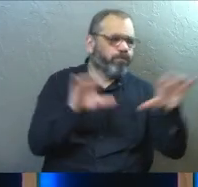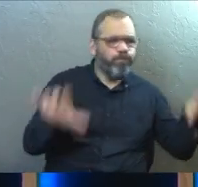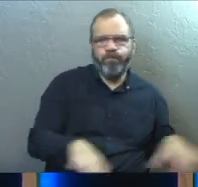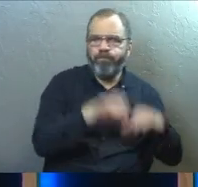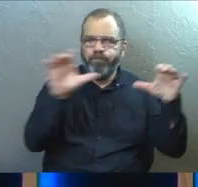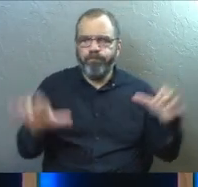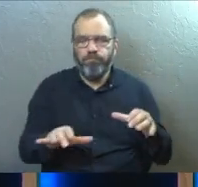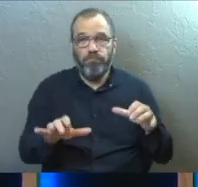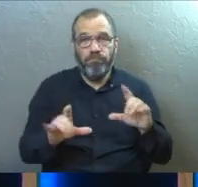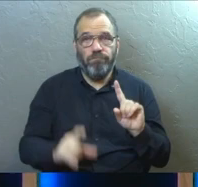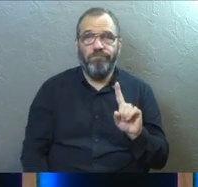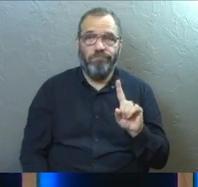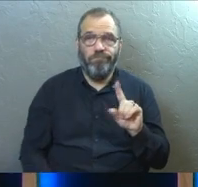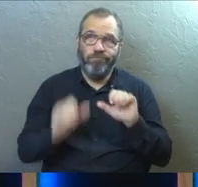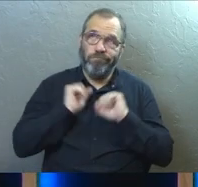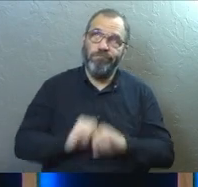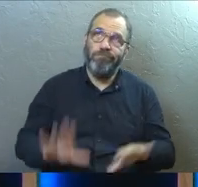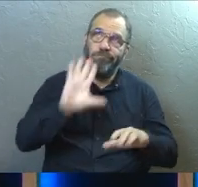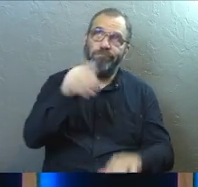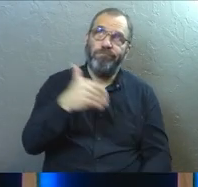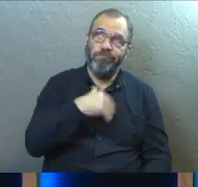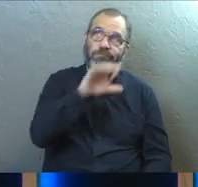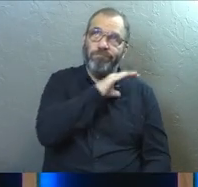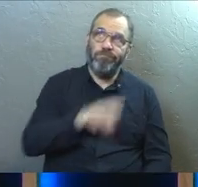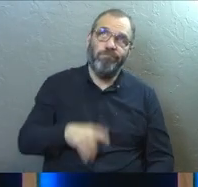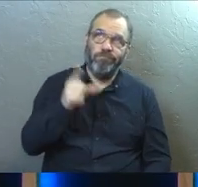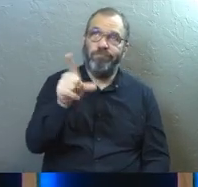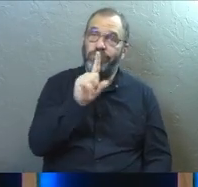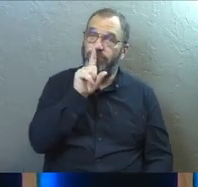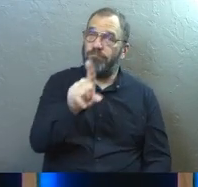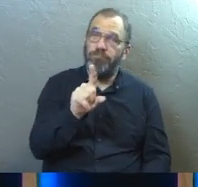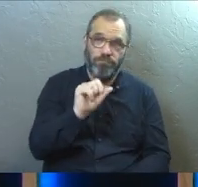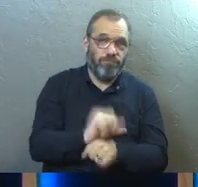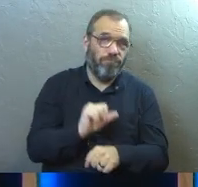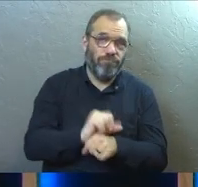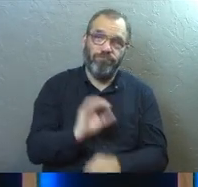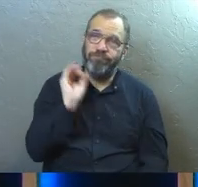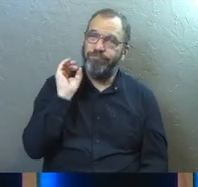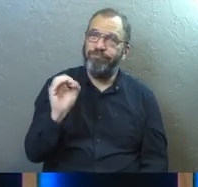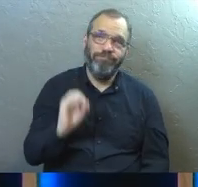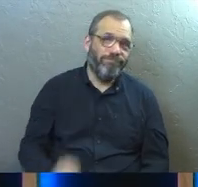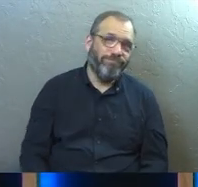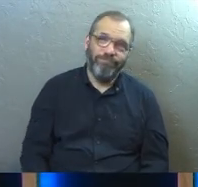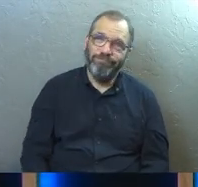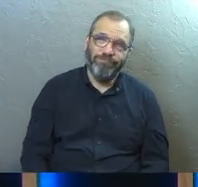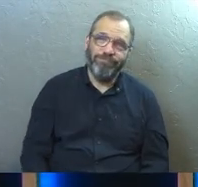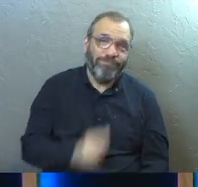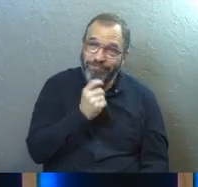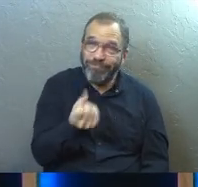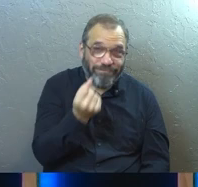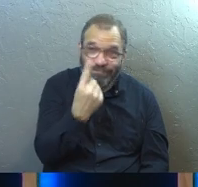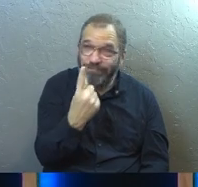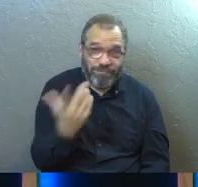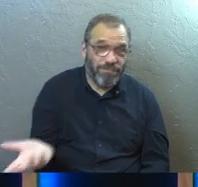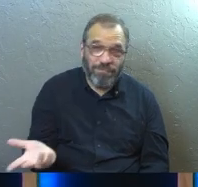and never yield our souls to Christ for real and never get it.